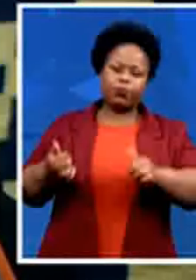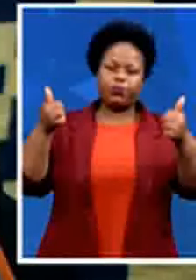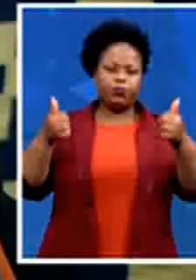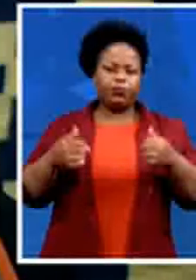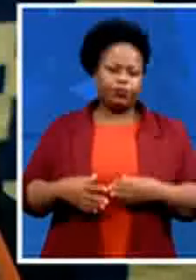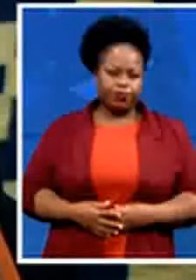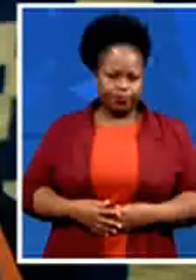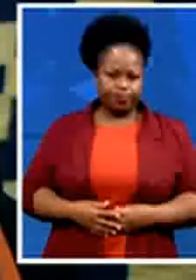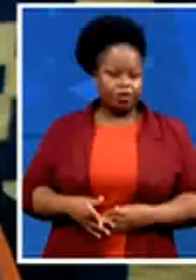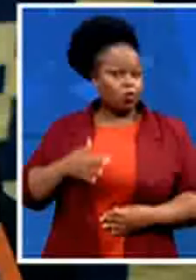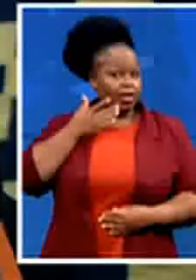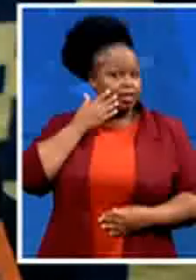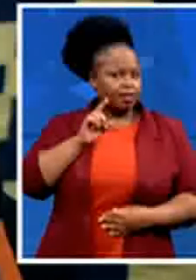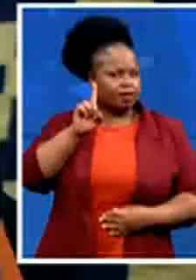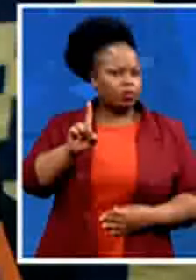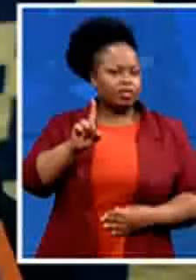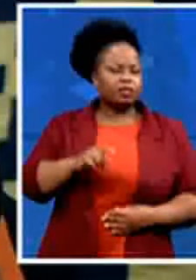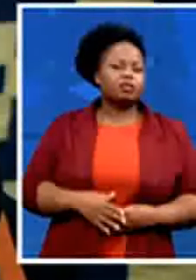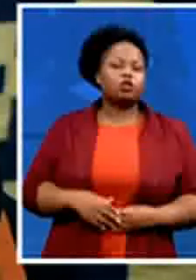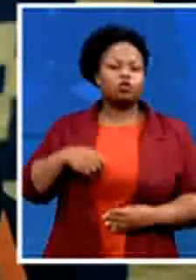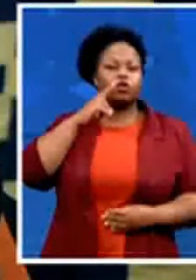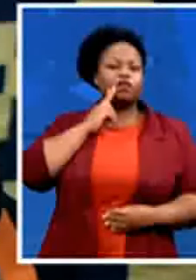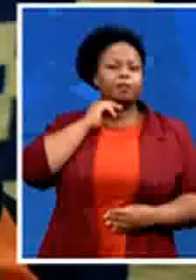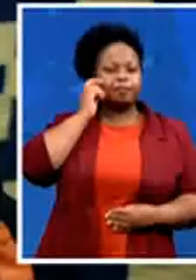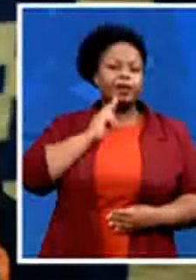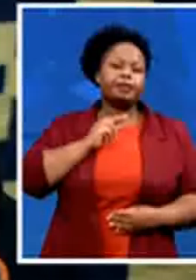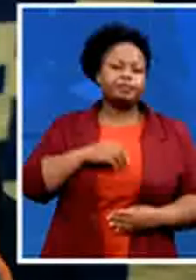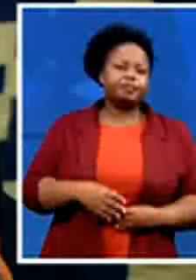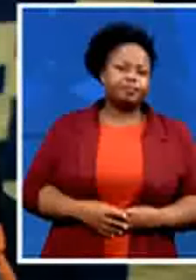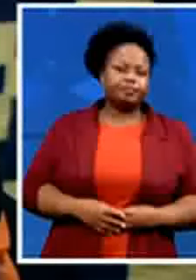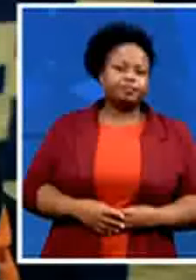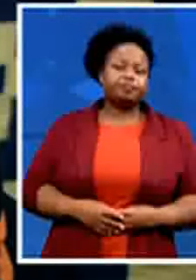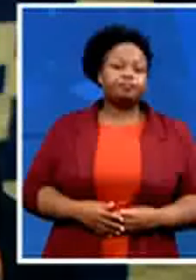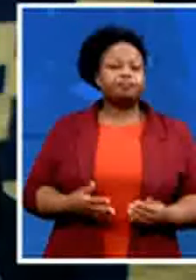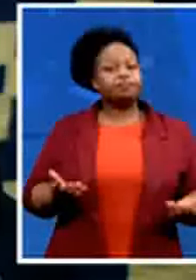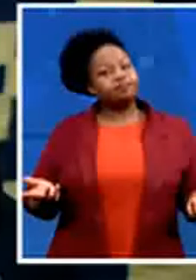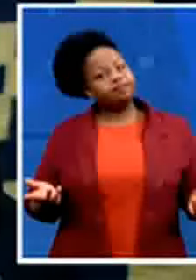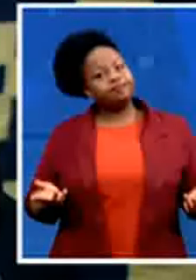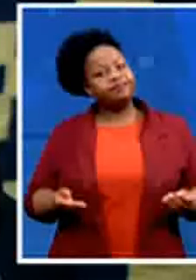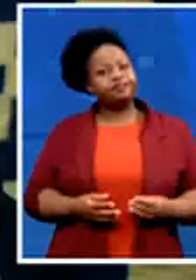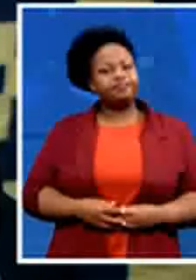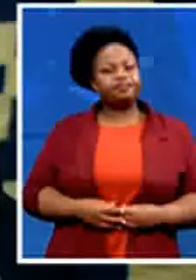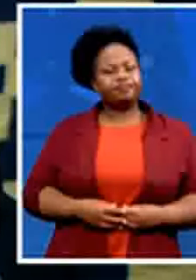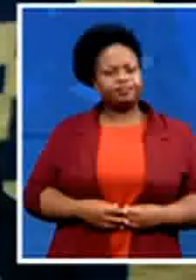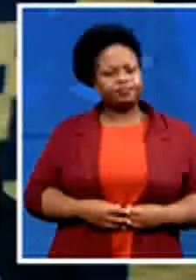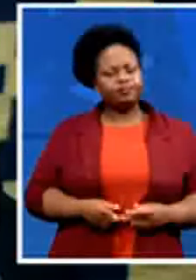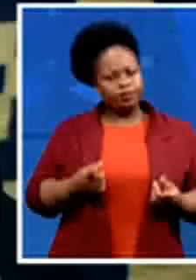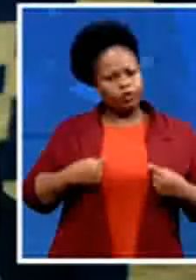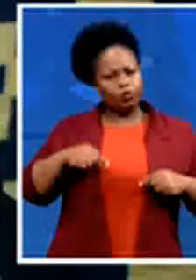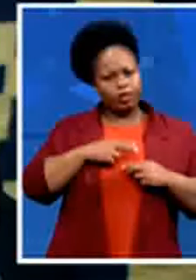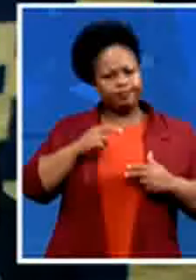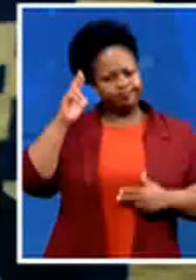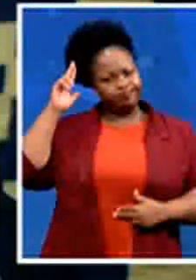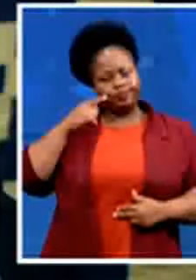of november so we we plan to increase our our presence